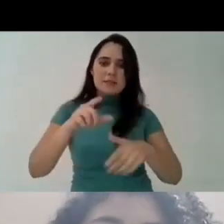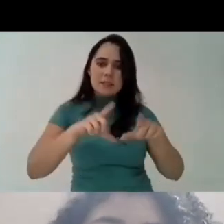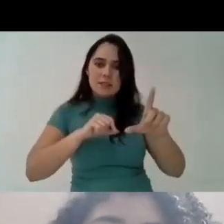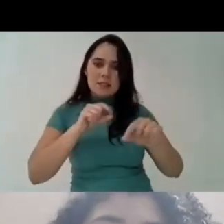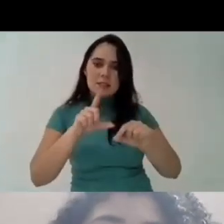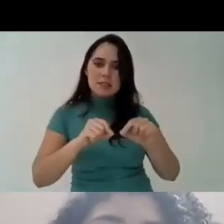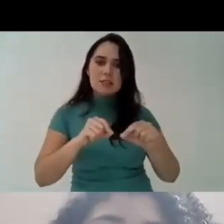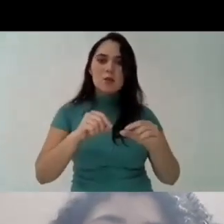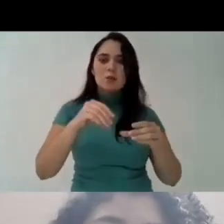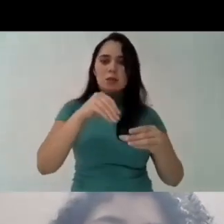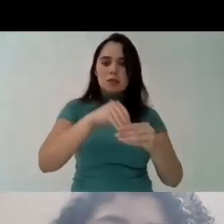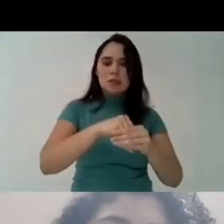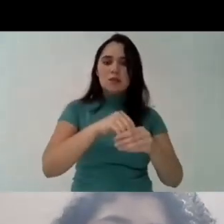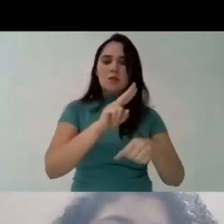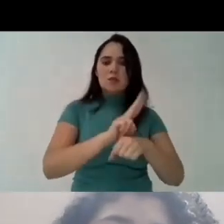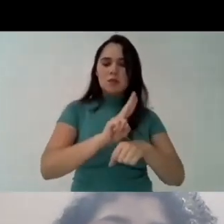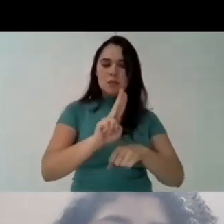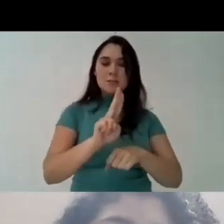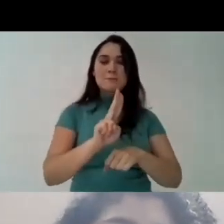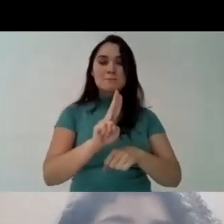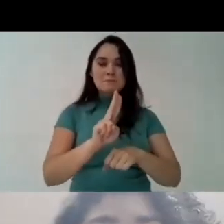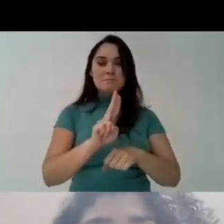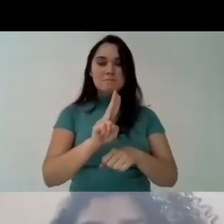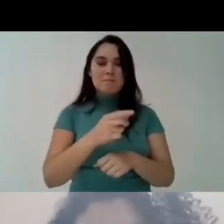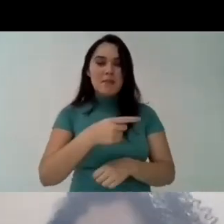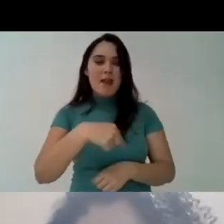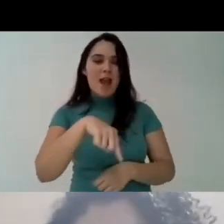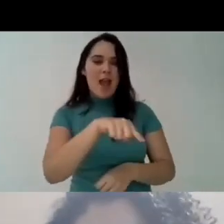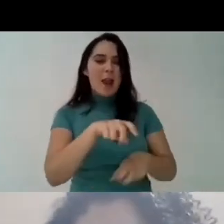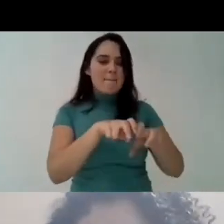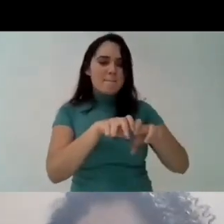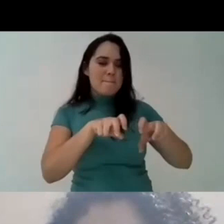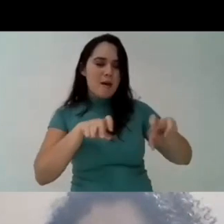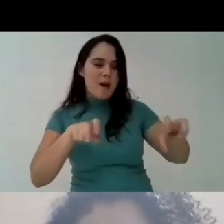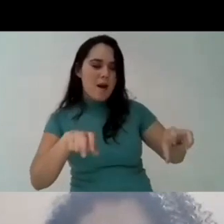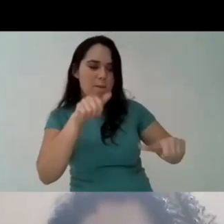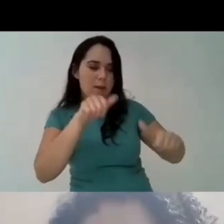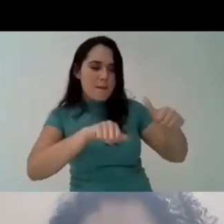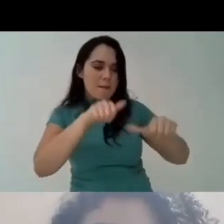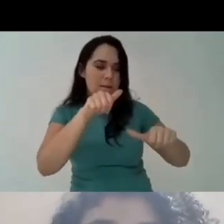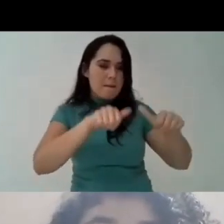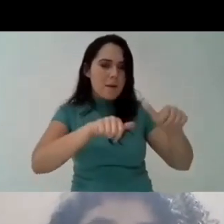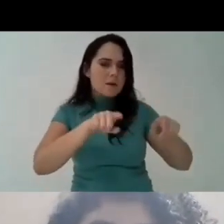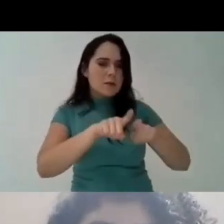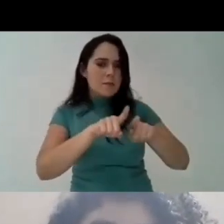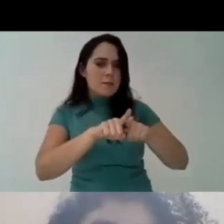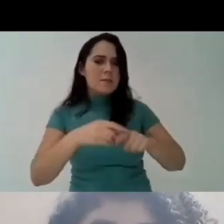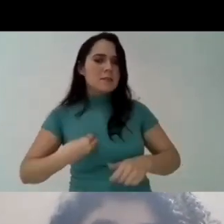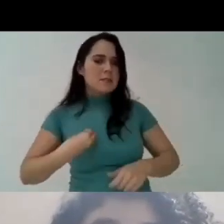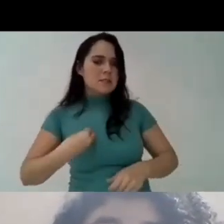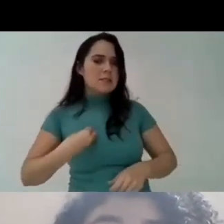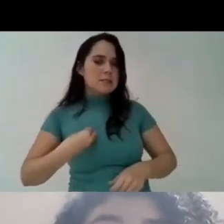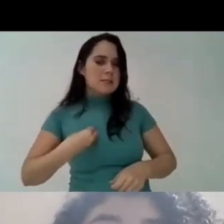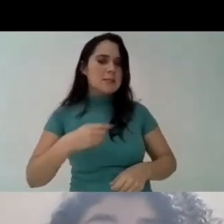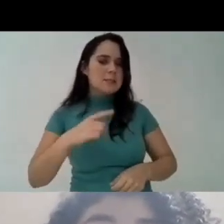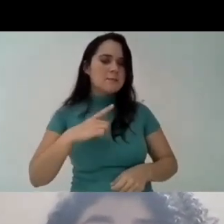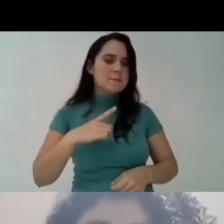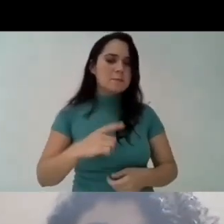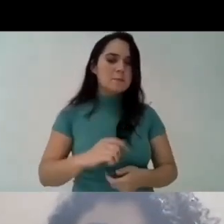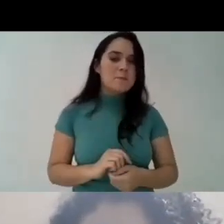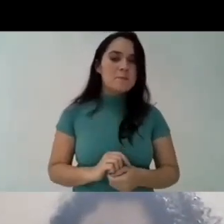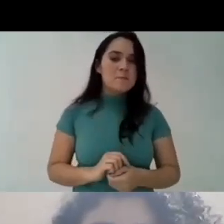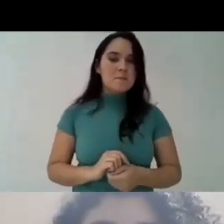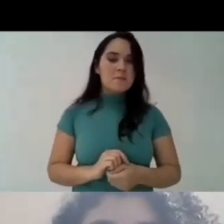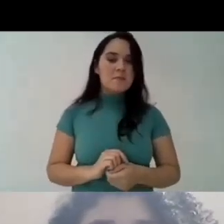and uh and in different universities these brazilian